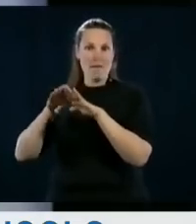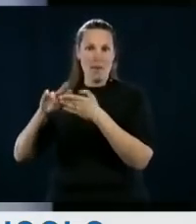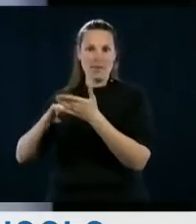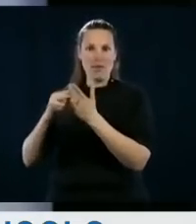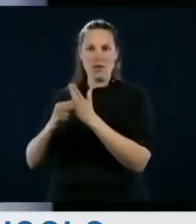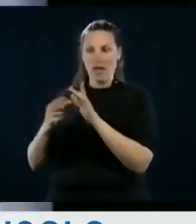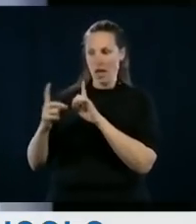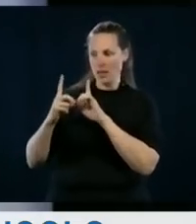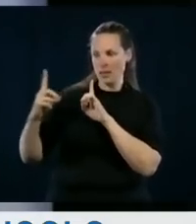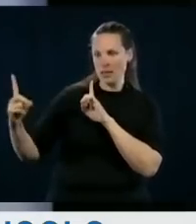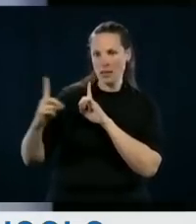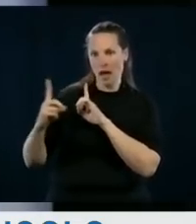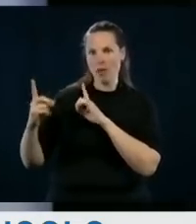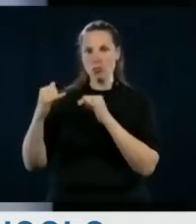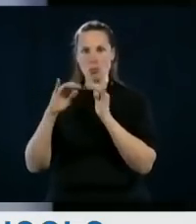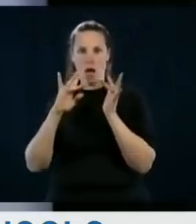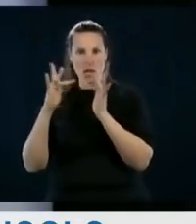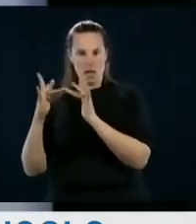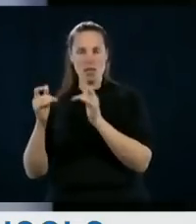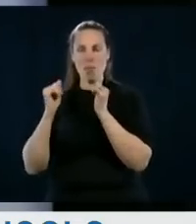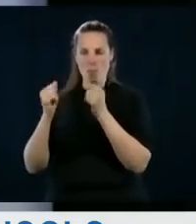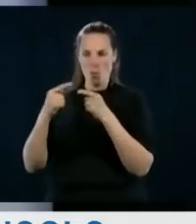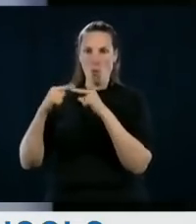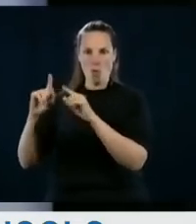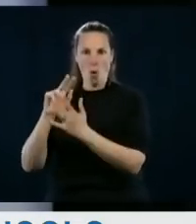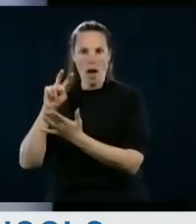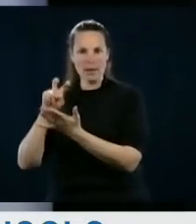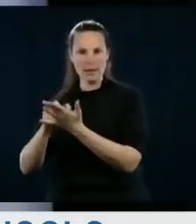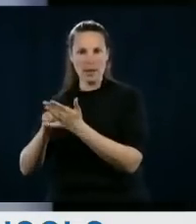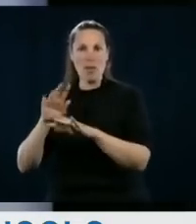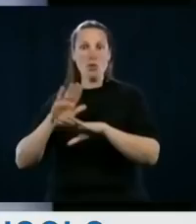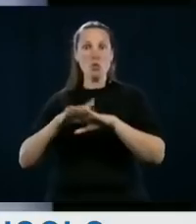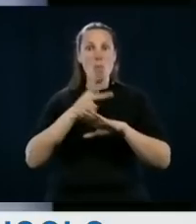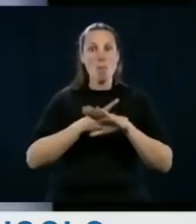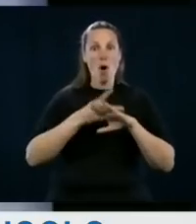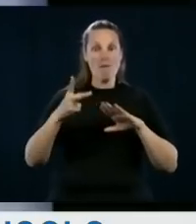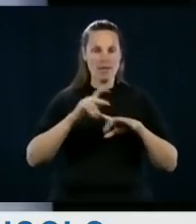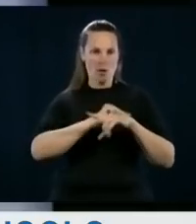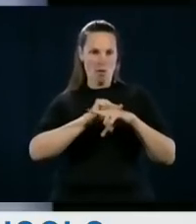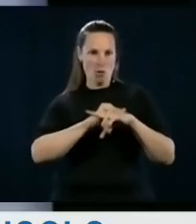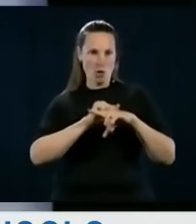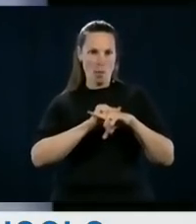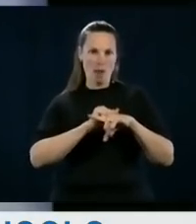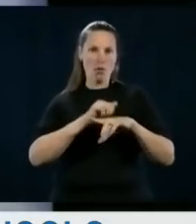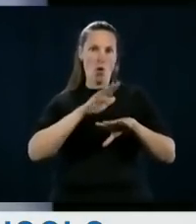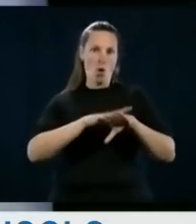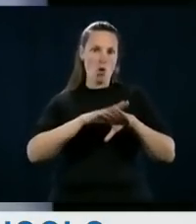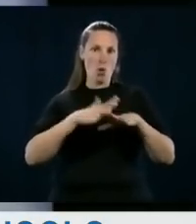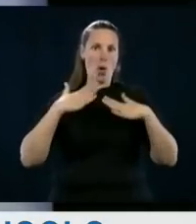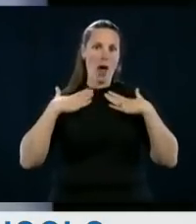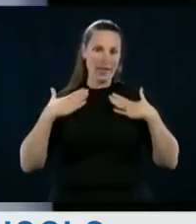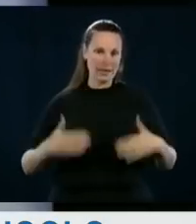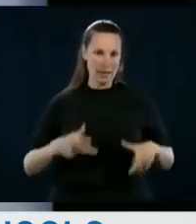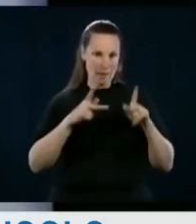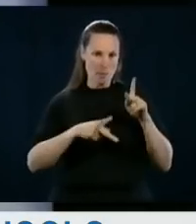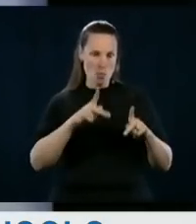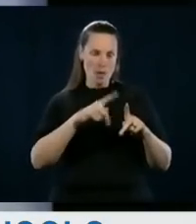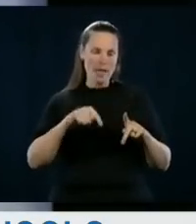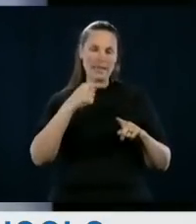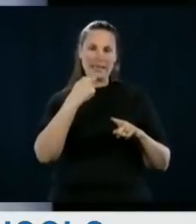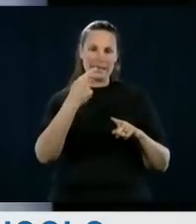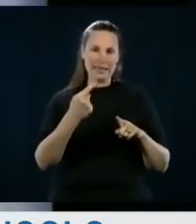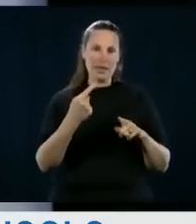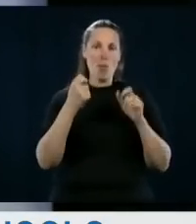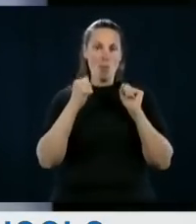so the learning will be continued remotely, but for professional training, the recommendations of public health are to